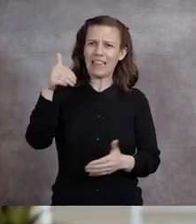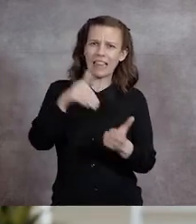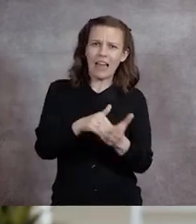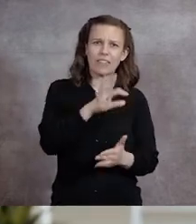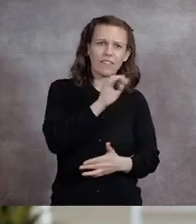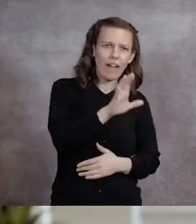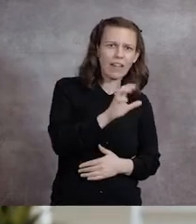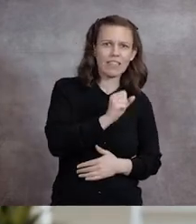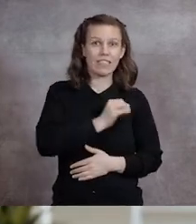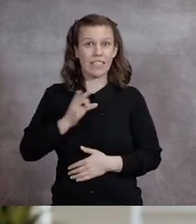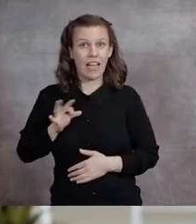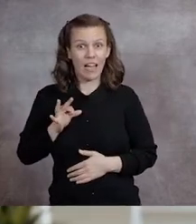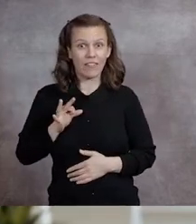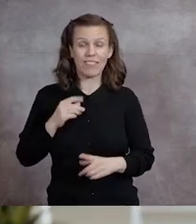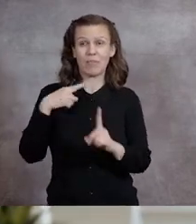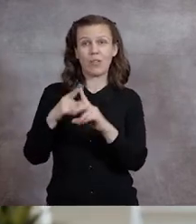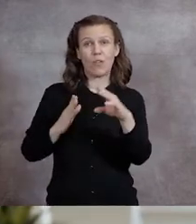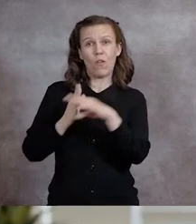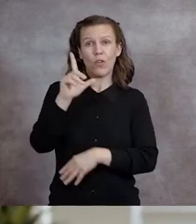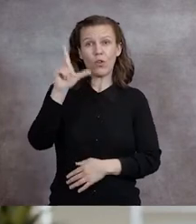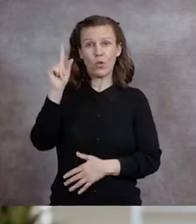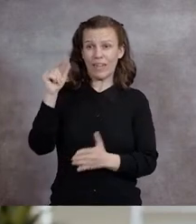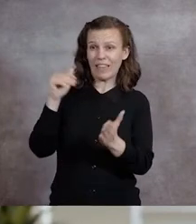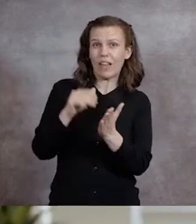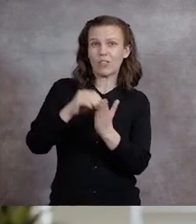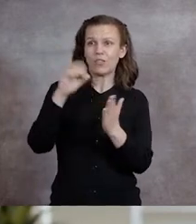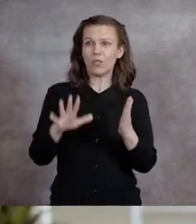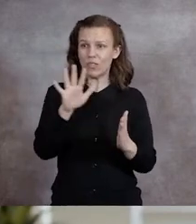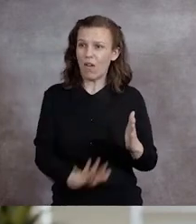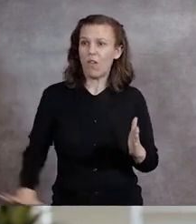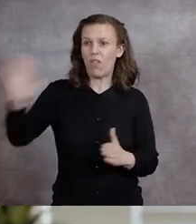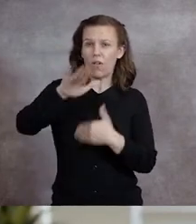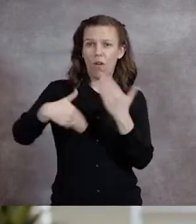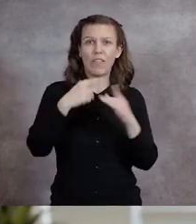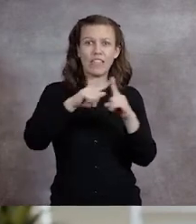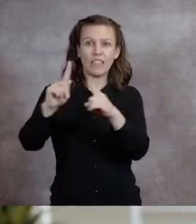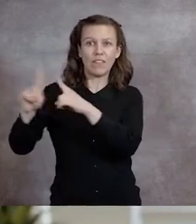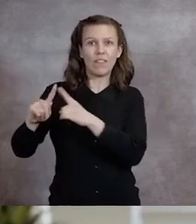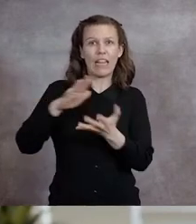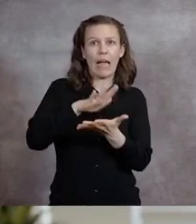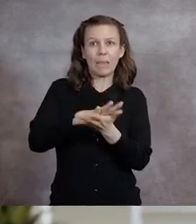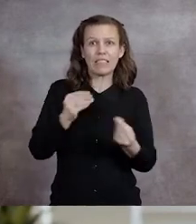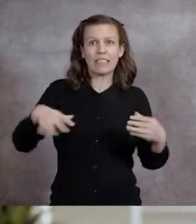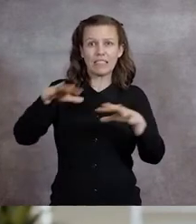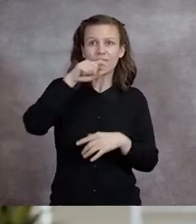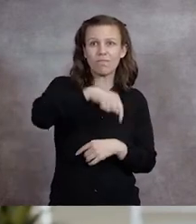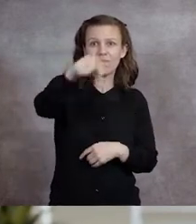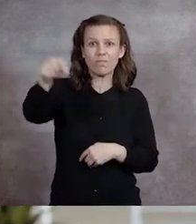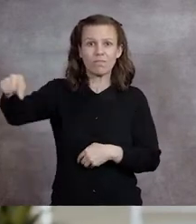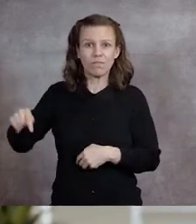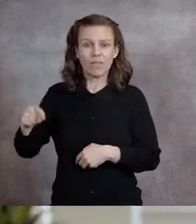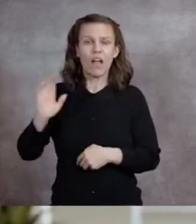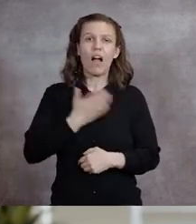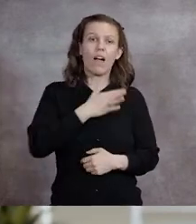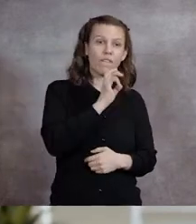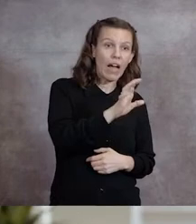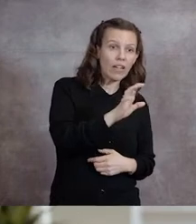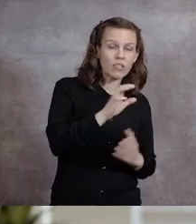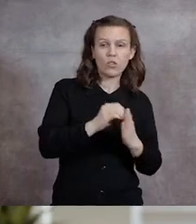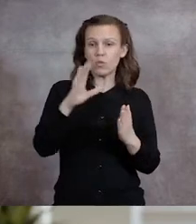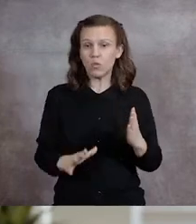10,000 faculty and staff and more than 20,000 students across all our campuses, it's our faculty,